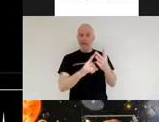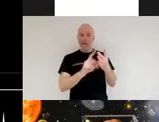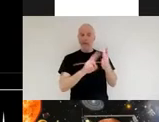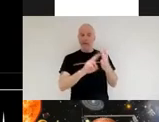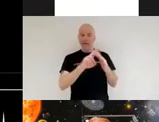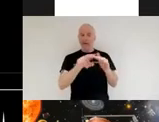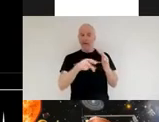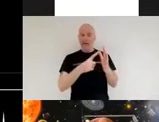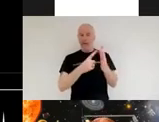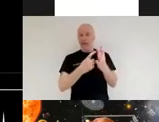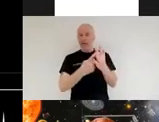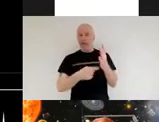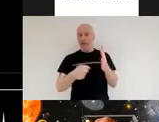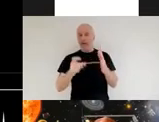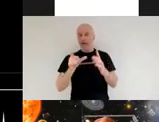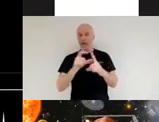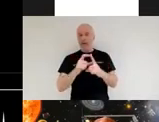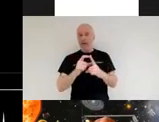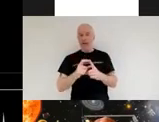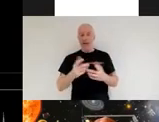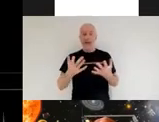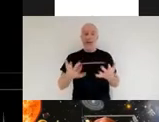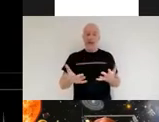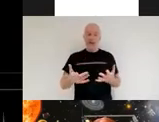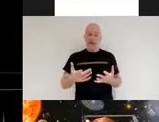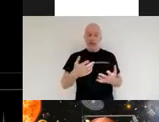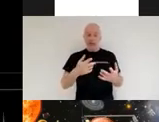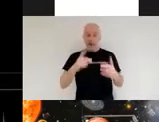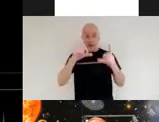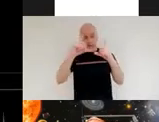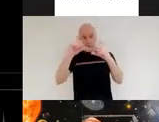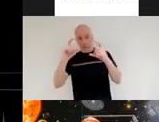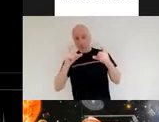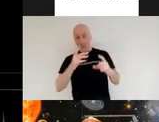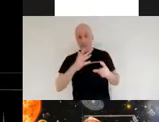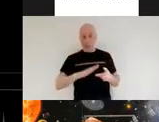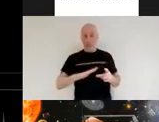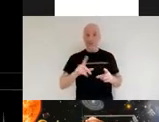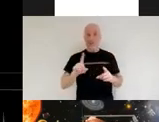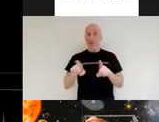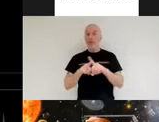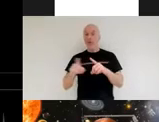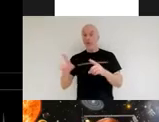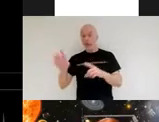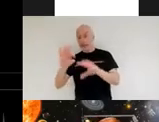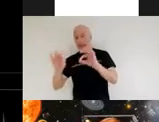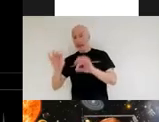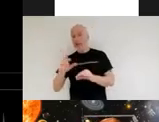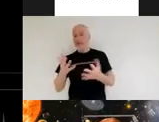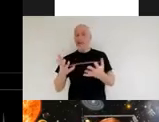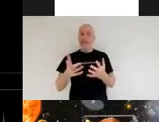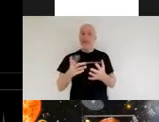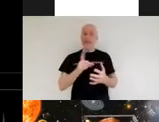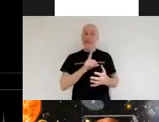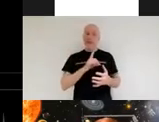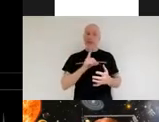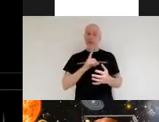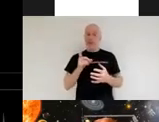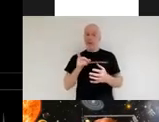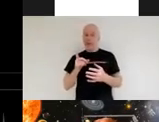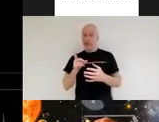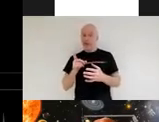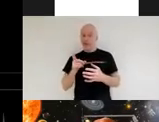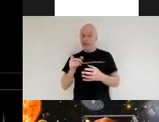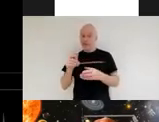pictures we want to do science with the web telescope and so we use spectrographs to do this these